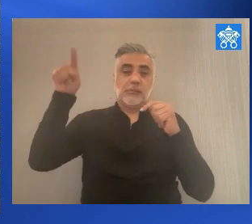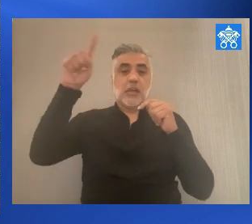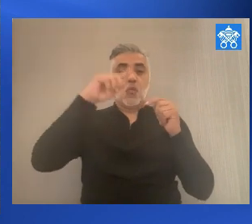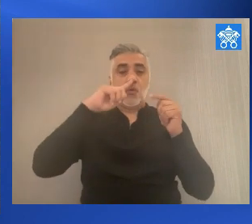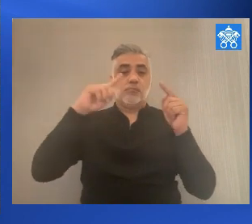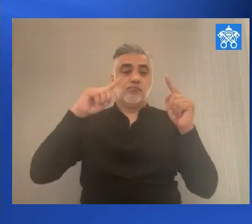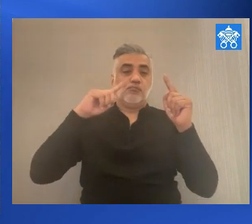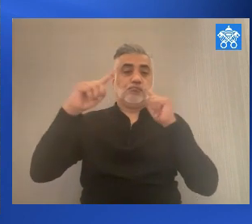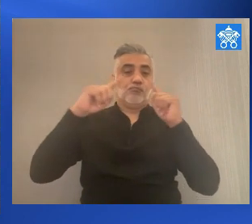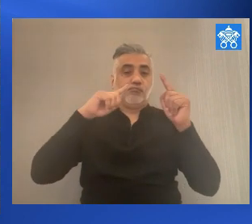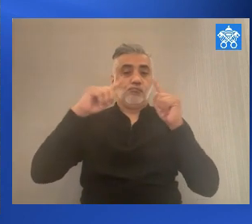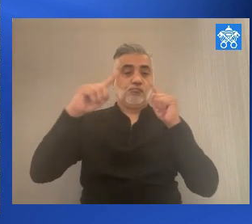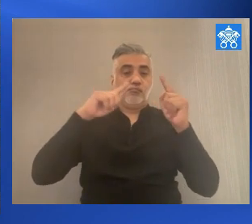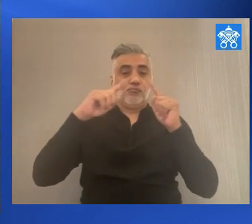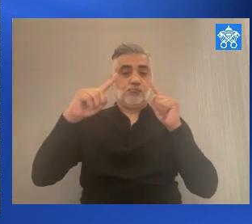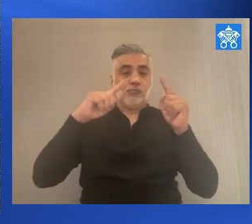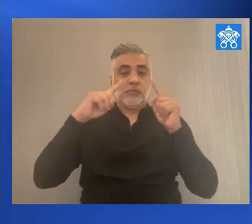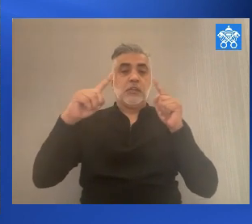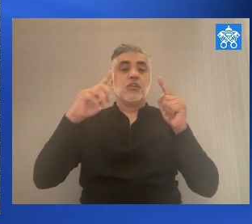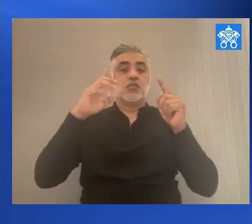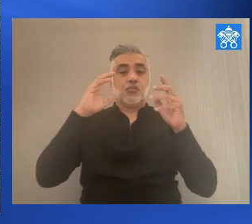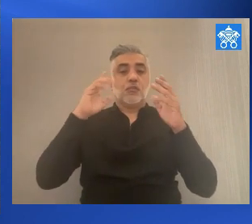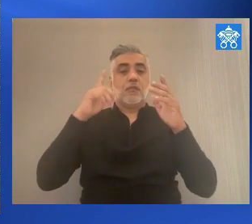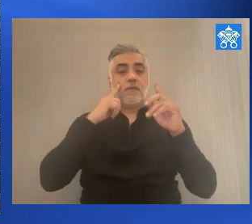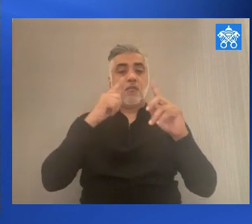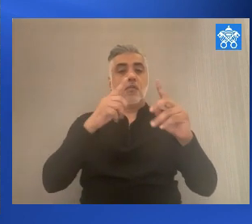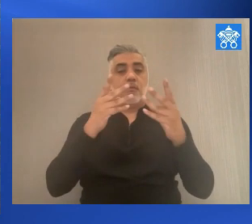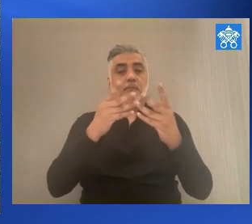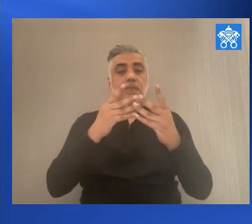dialogue so that there will be reconciliation.